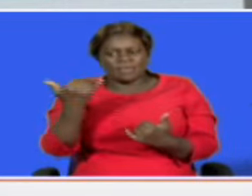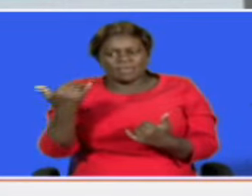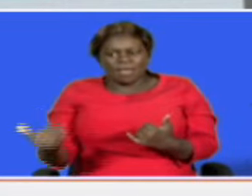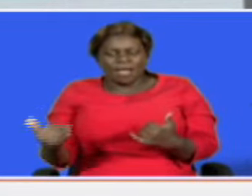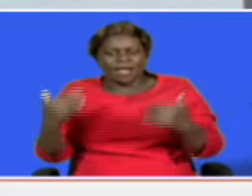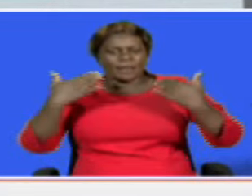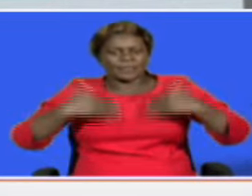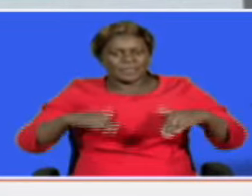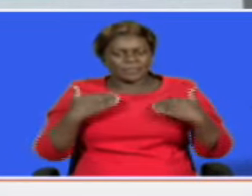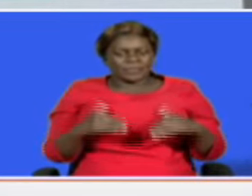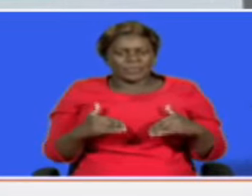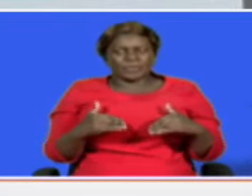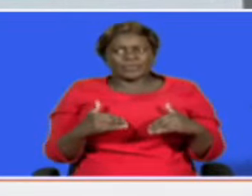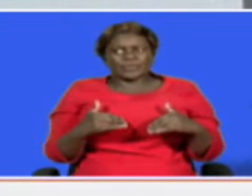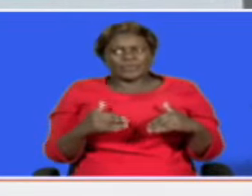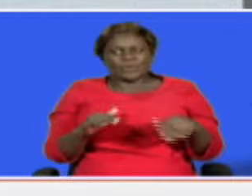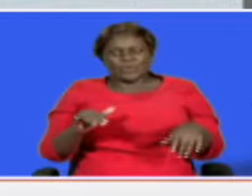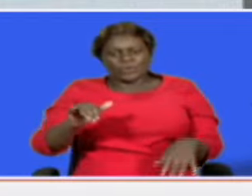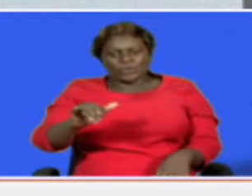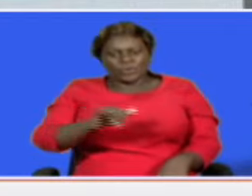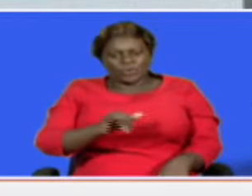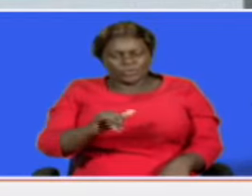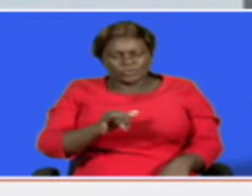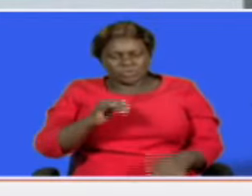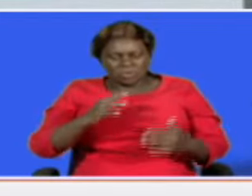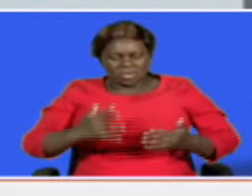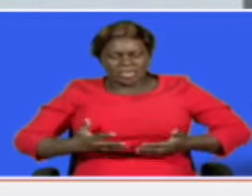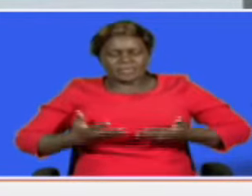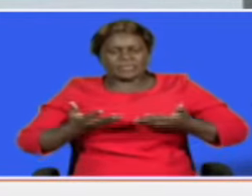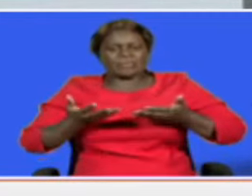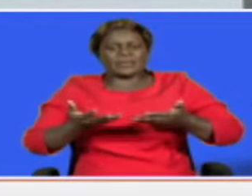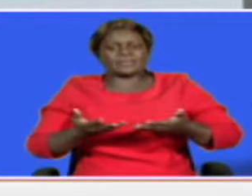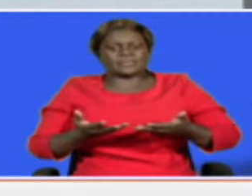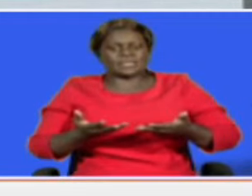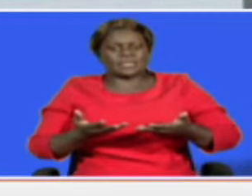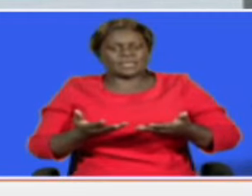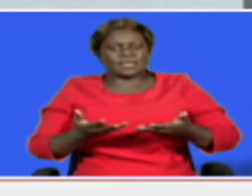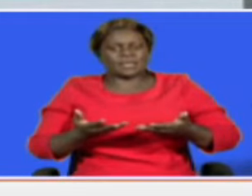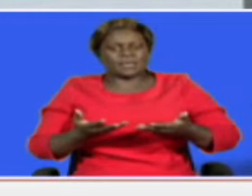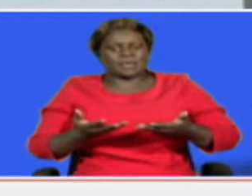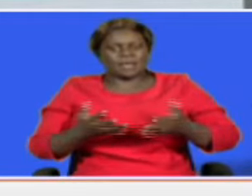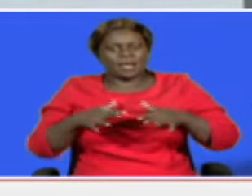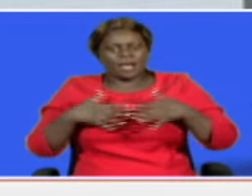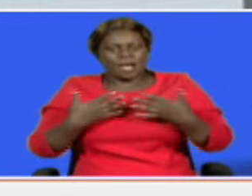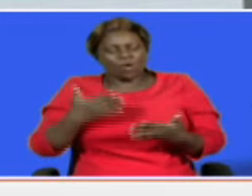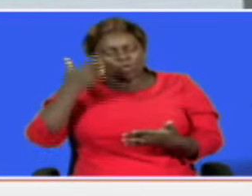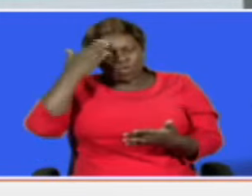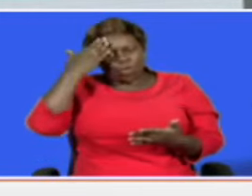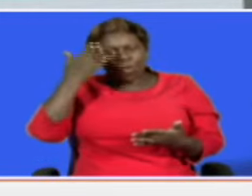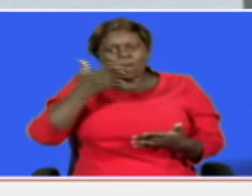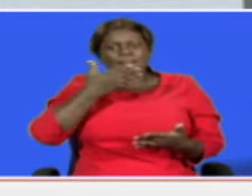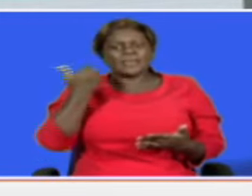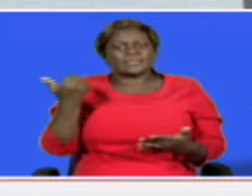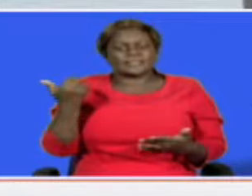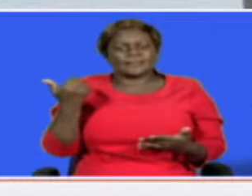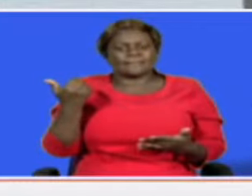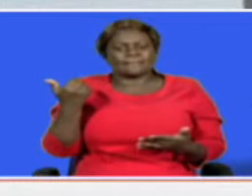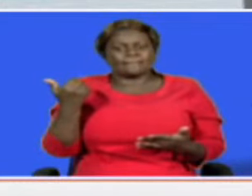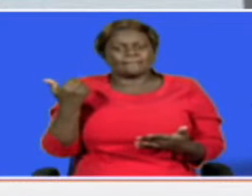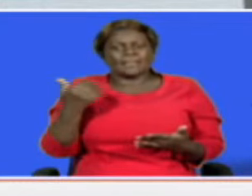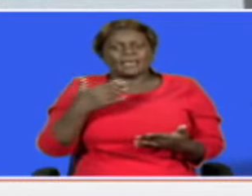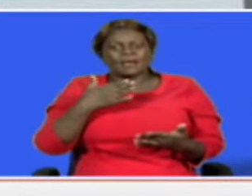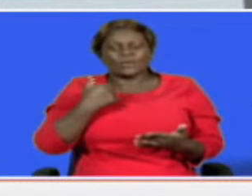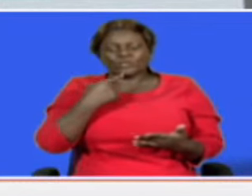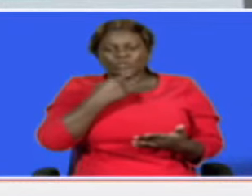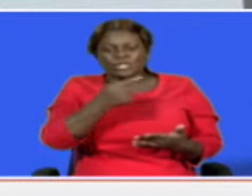people have also expressed themselves on how they know best and i